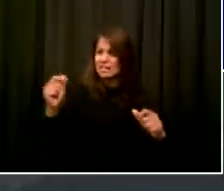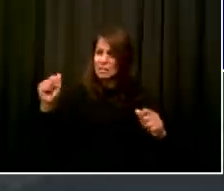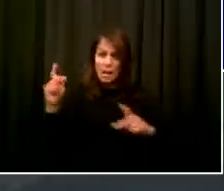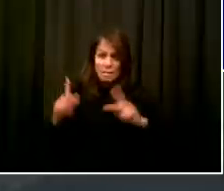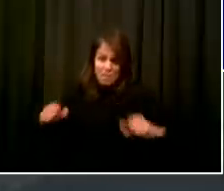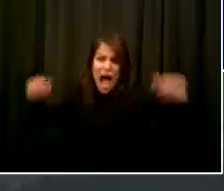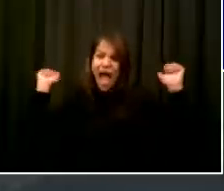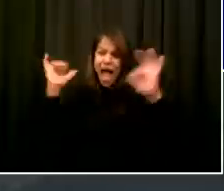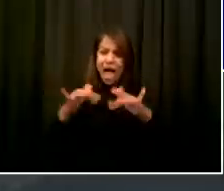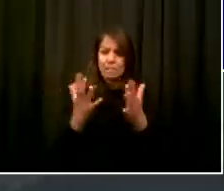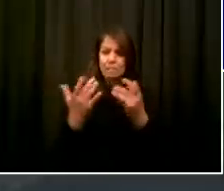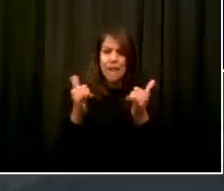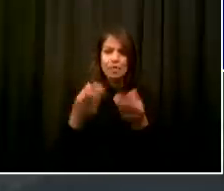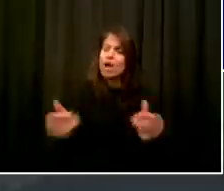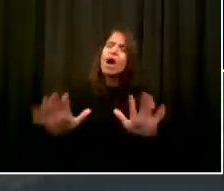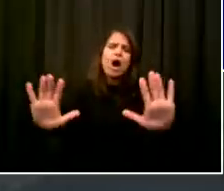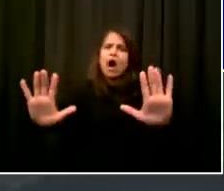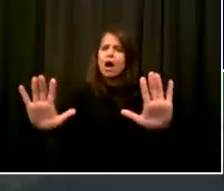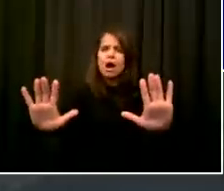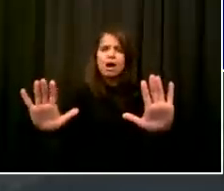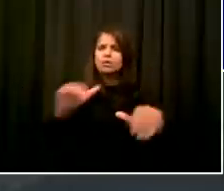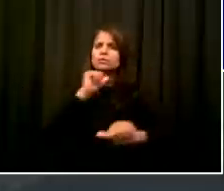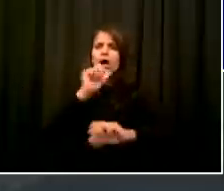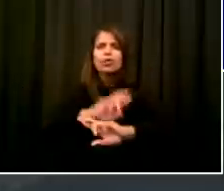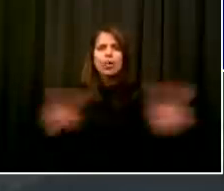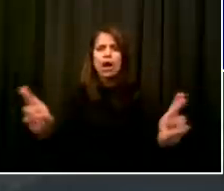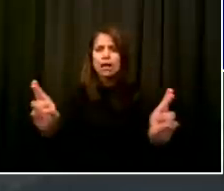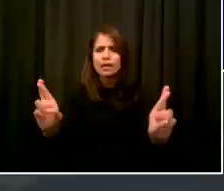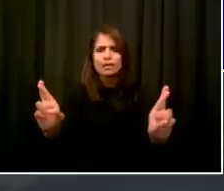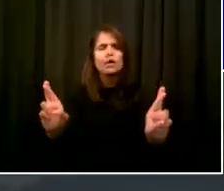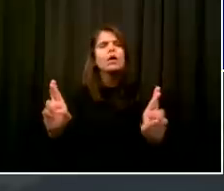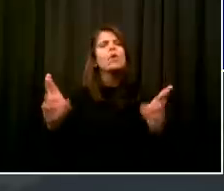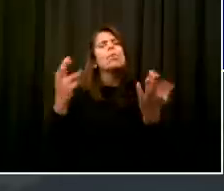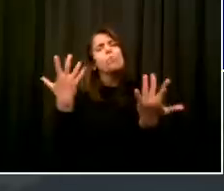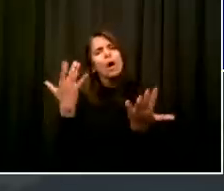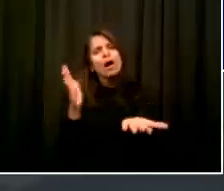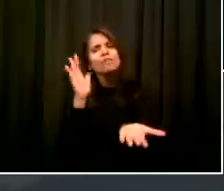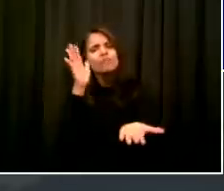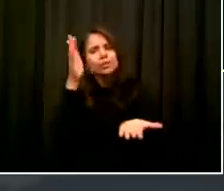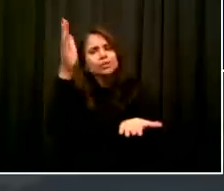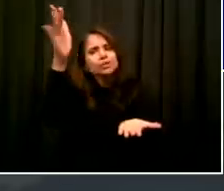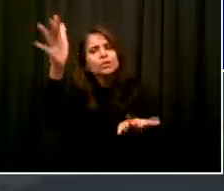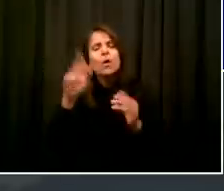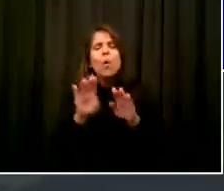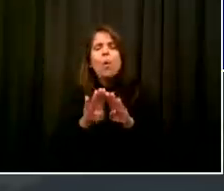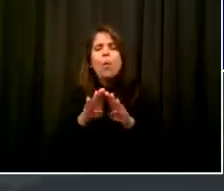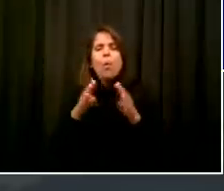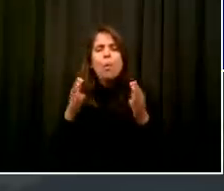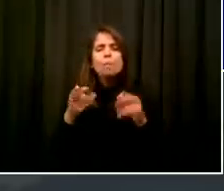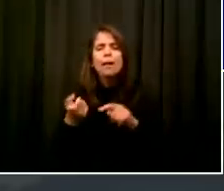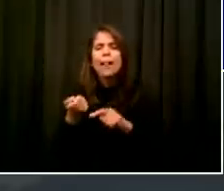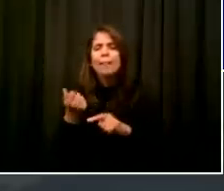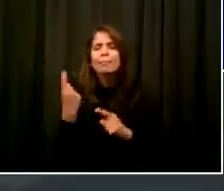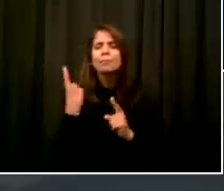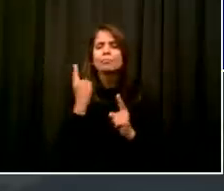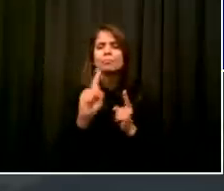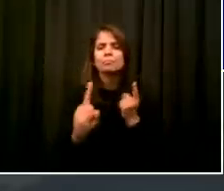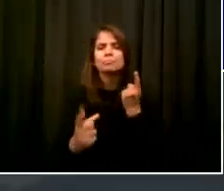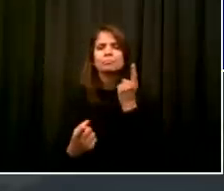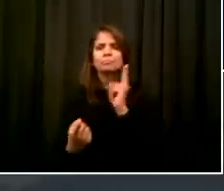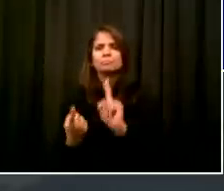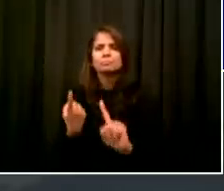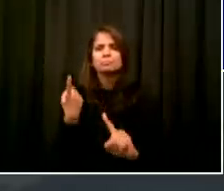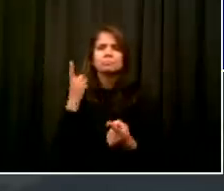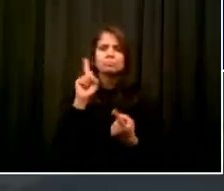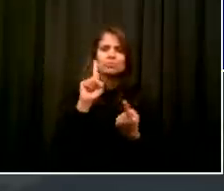day will come because we're making steady progress and we've got to hold to that progress. So there's a lot of things that still cannot yet happen in our parks.